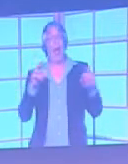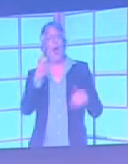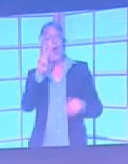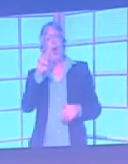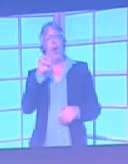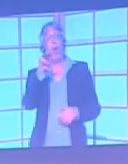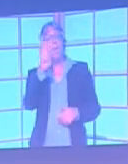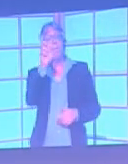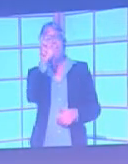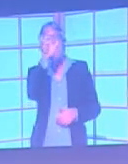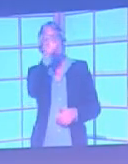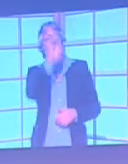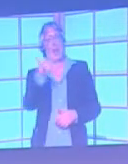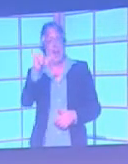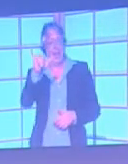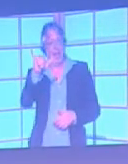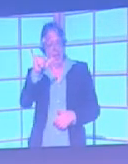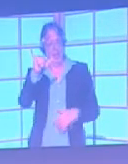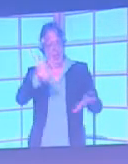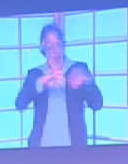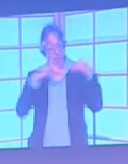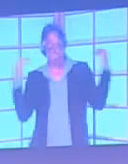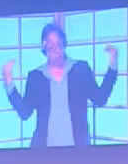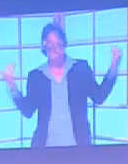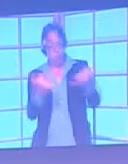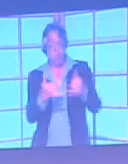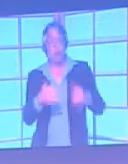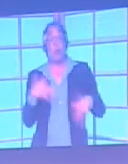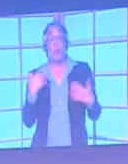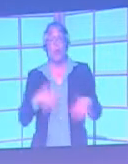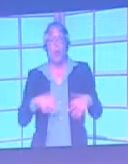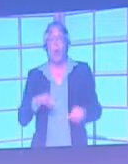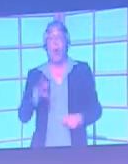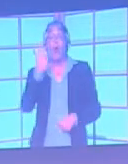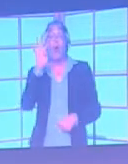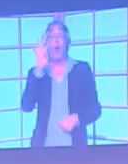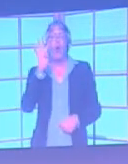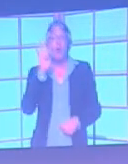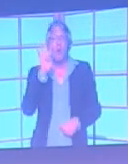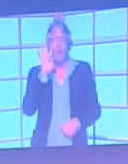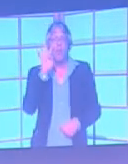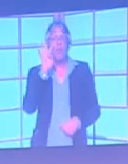they would fill more than 490,000 seat Wembley stadiums.